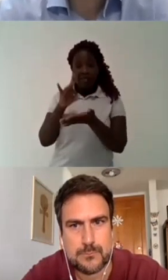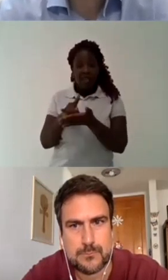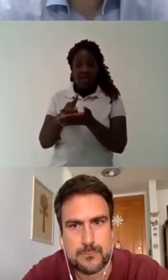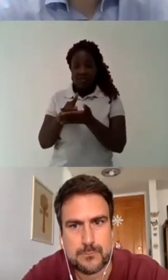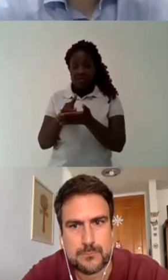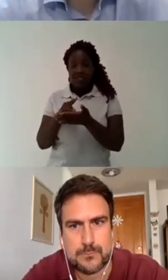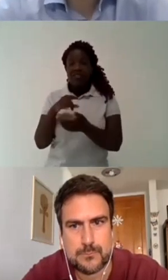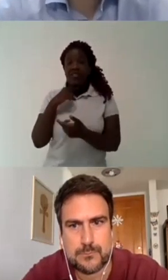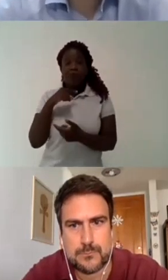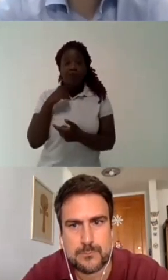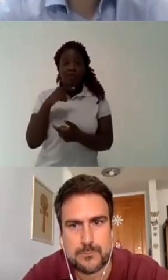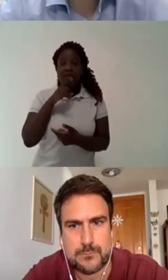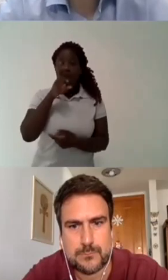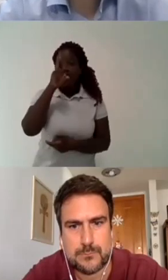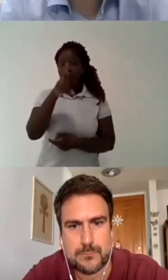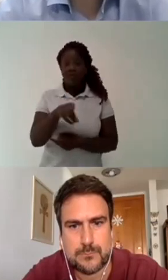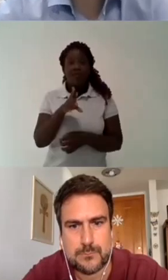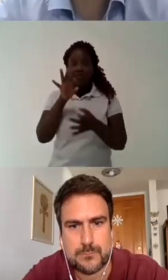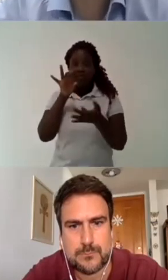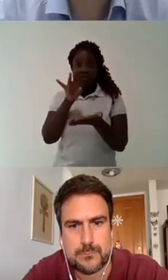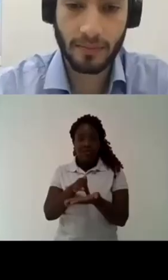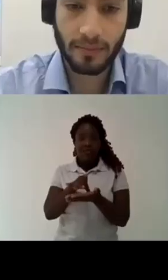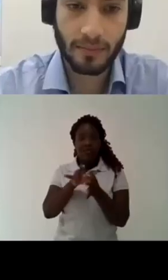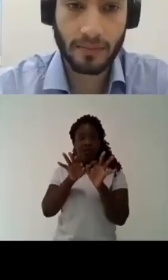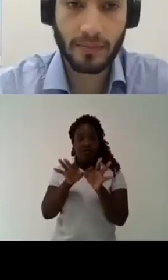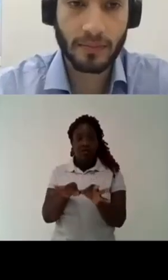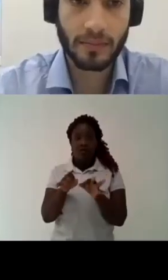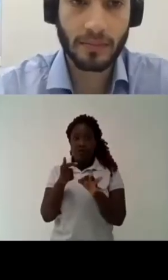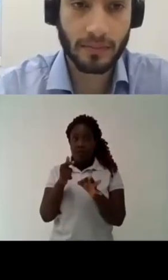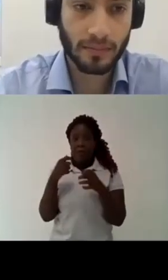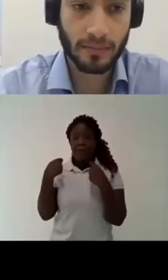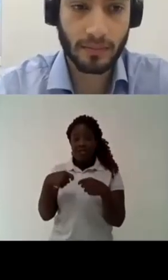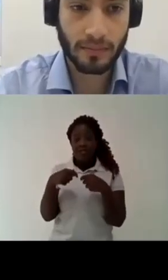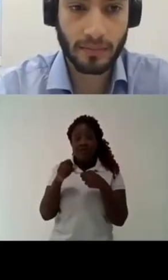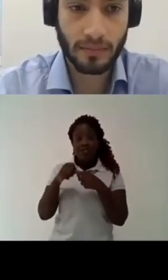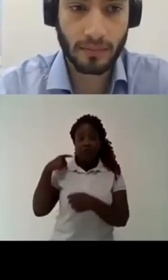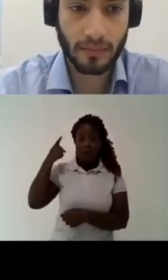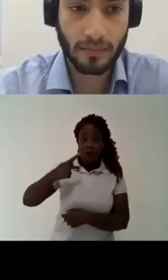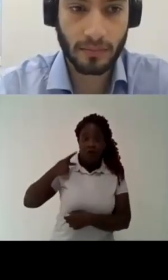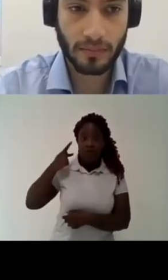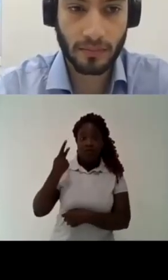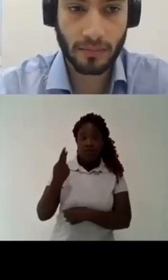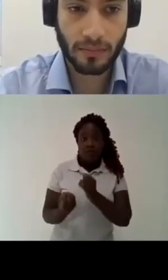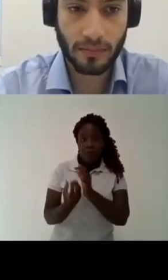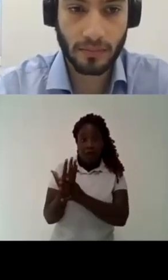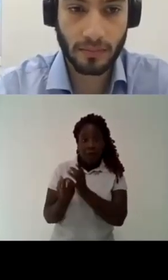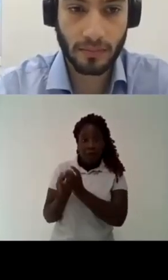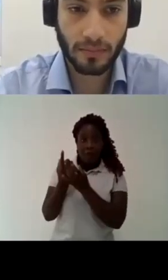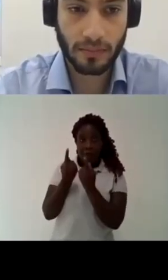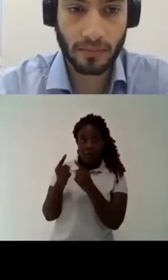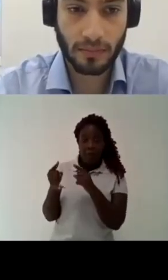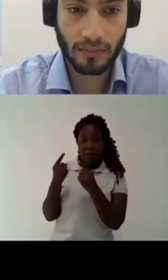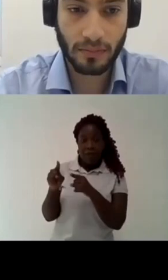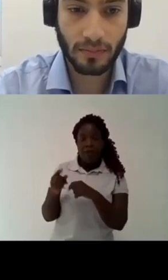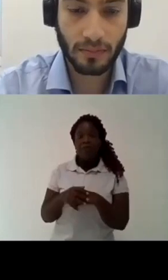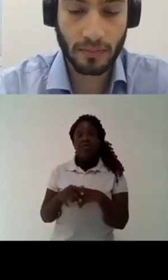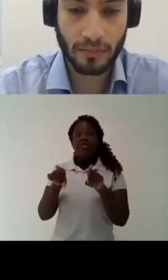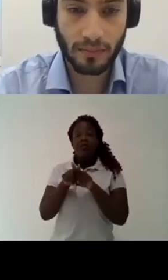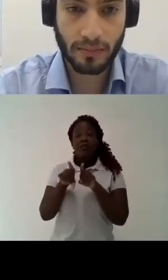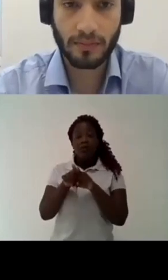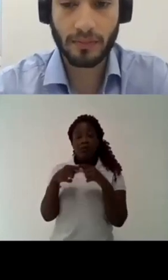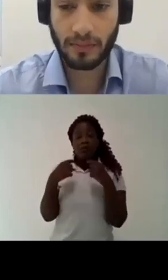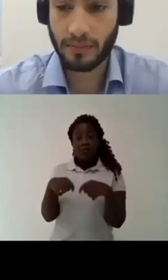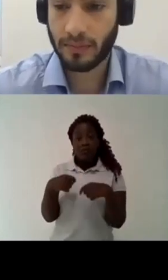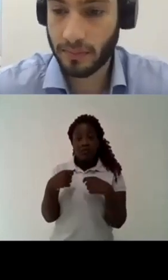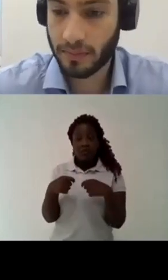the ministry of science and technology uh they should research further so uh we can